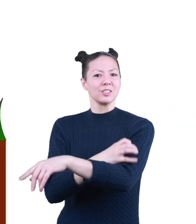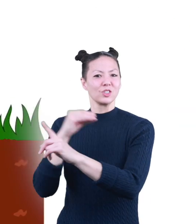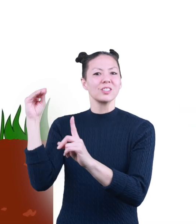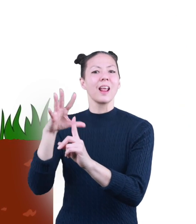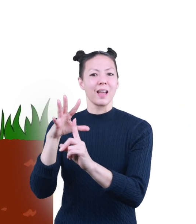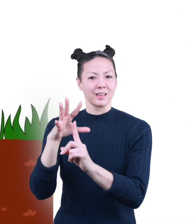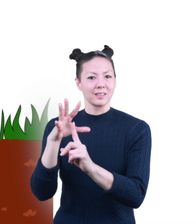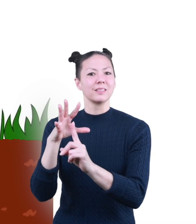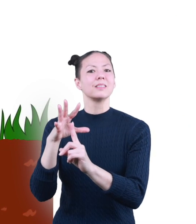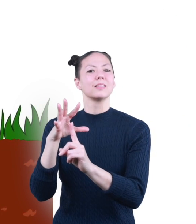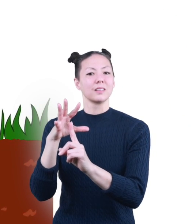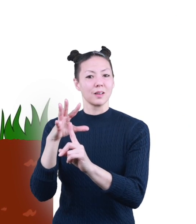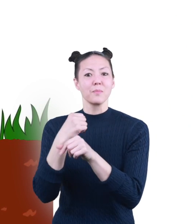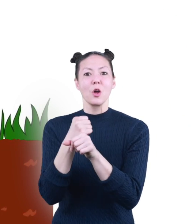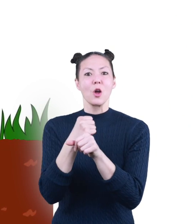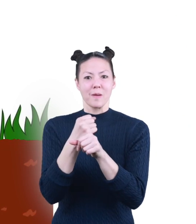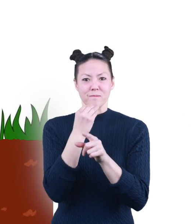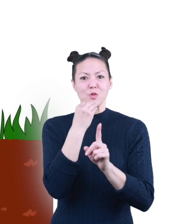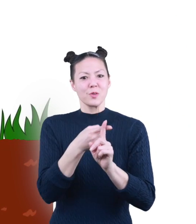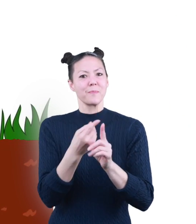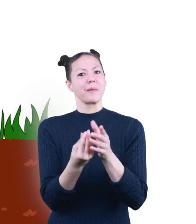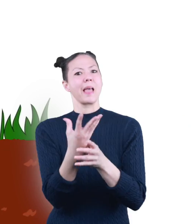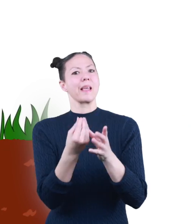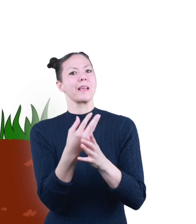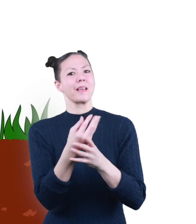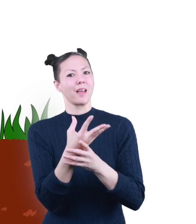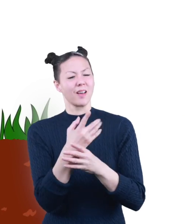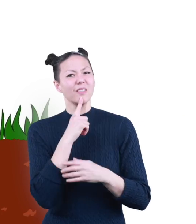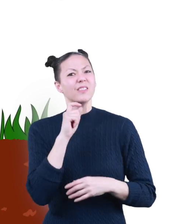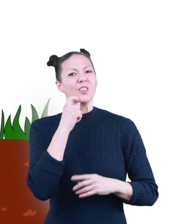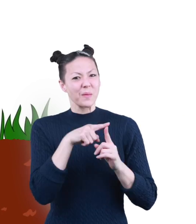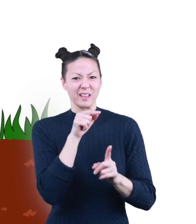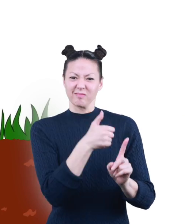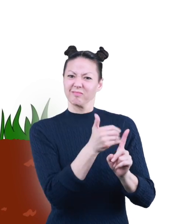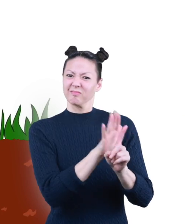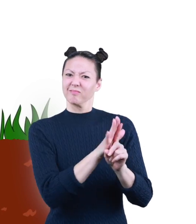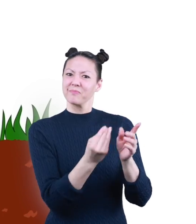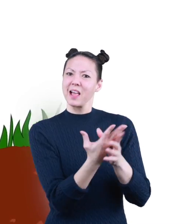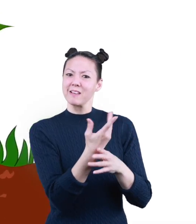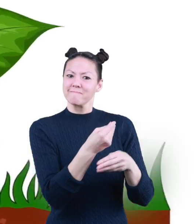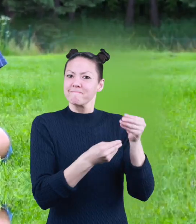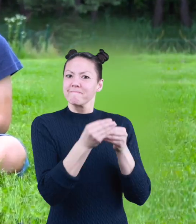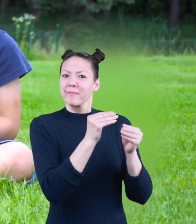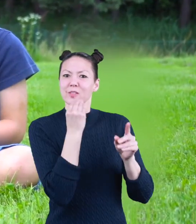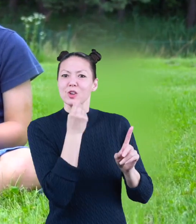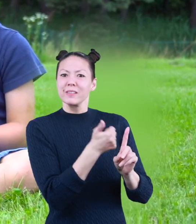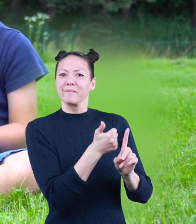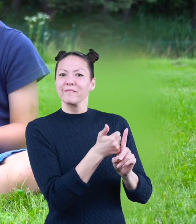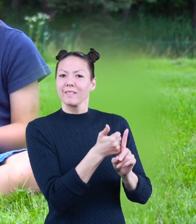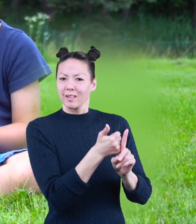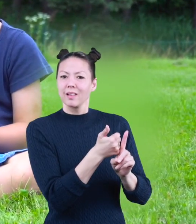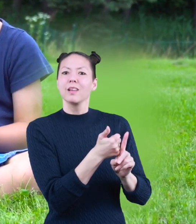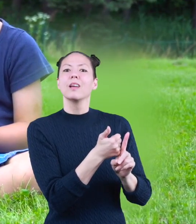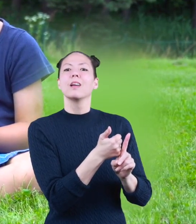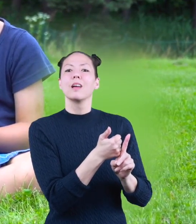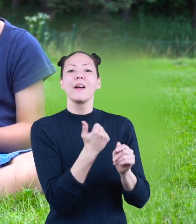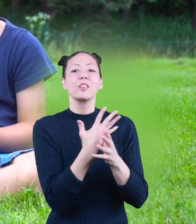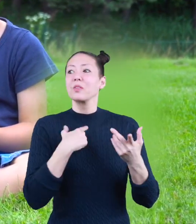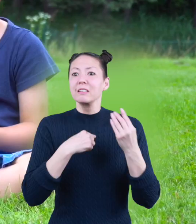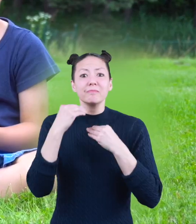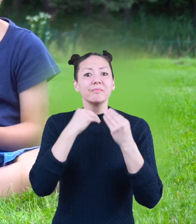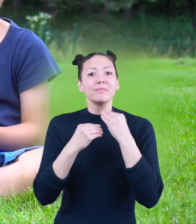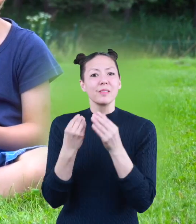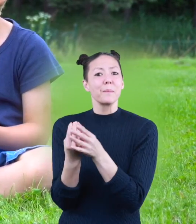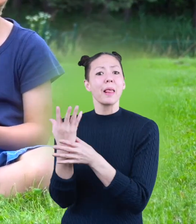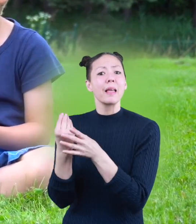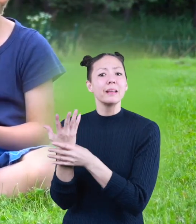molecules from the sun to produce food for the plant. A cool thing about plants is that everything we eat is either from a